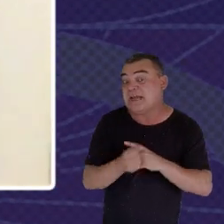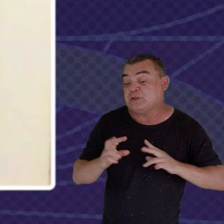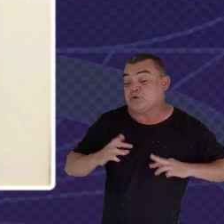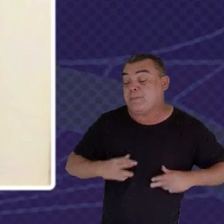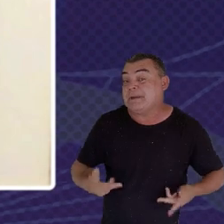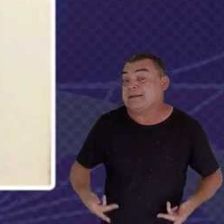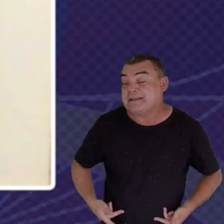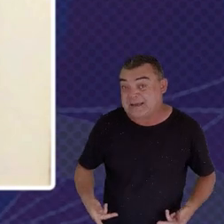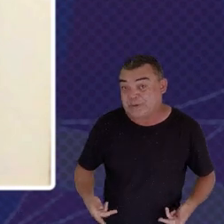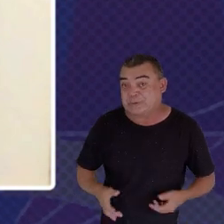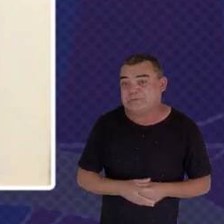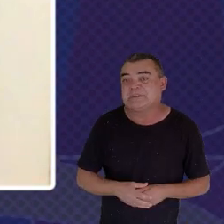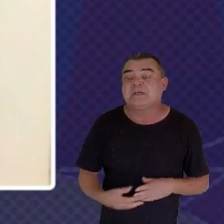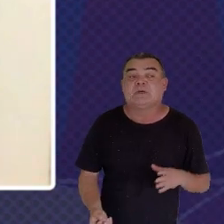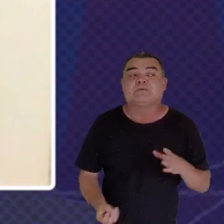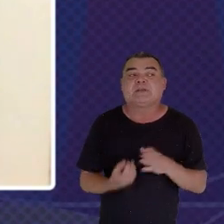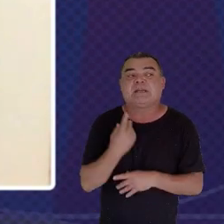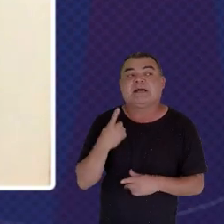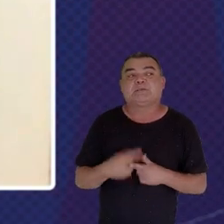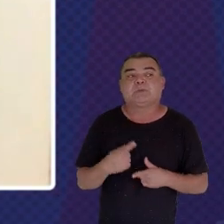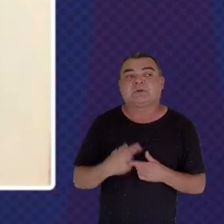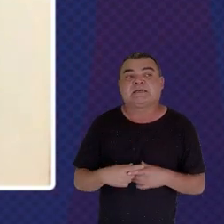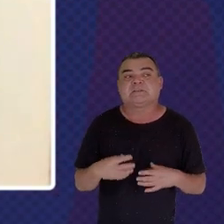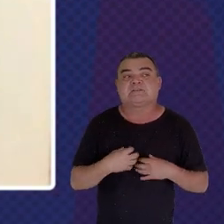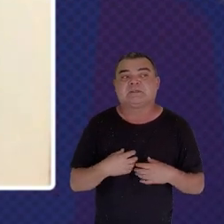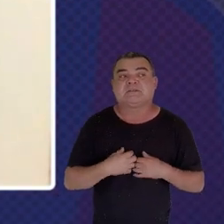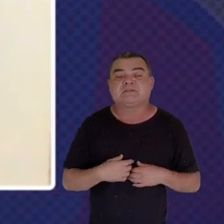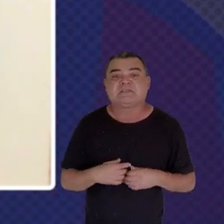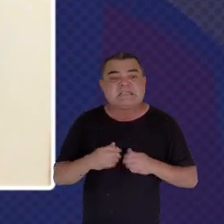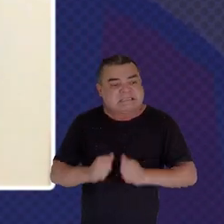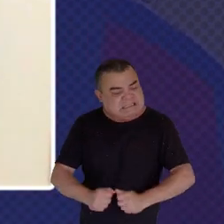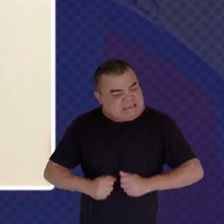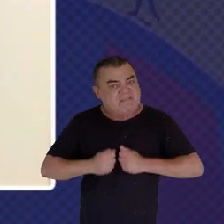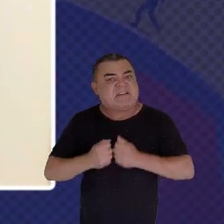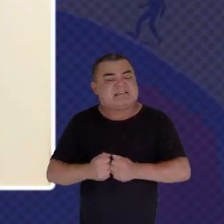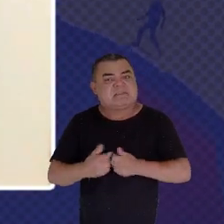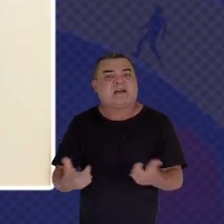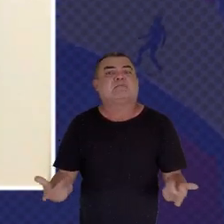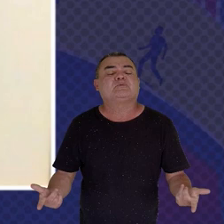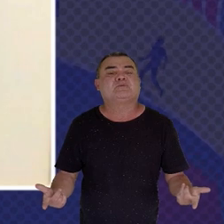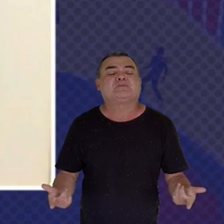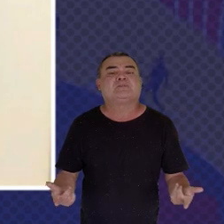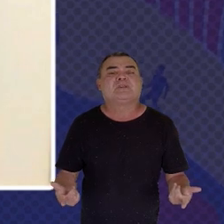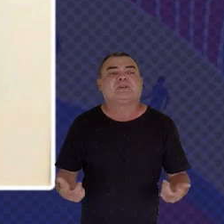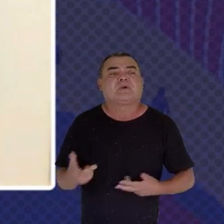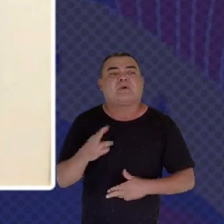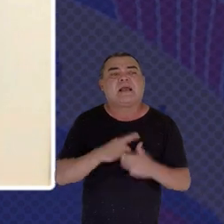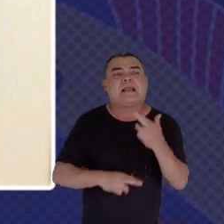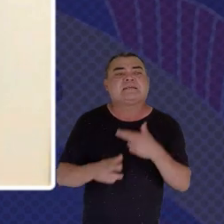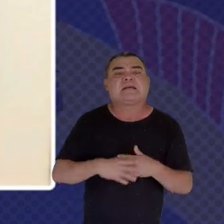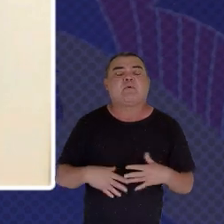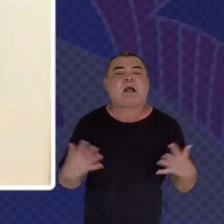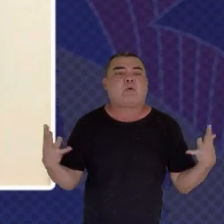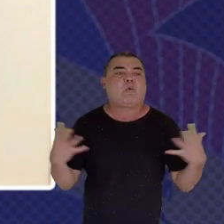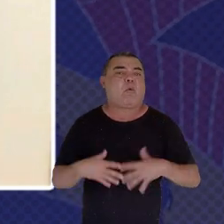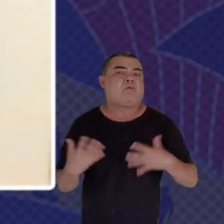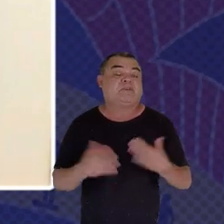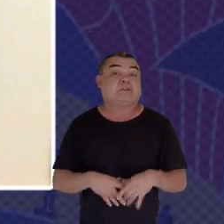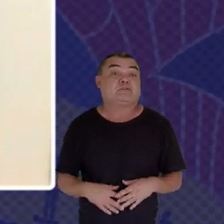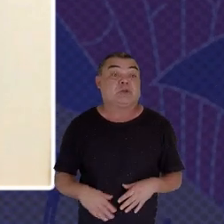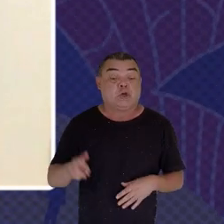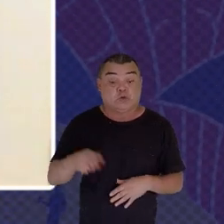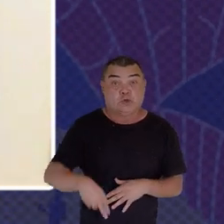Situations that We face With regards to Conflict In the northeast We found that